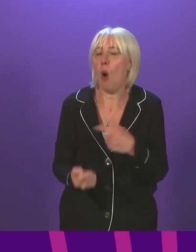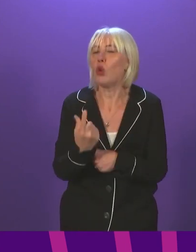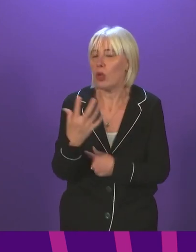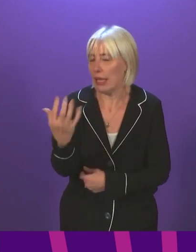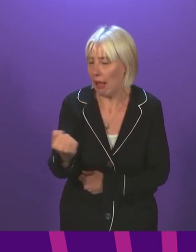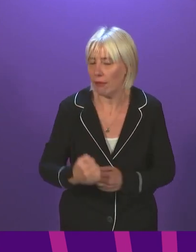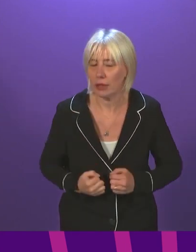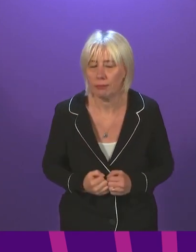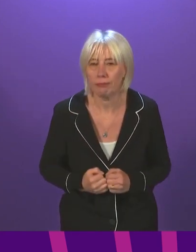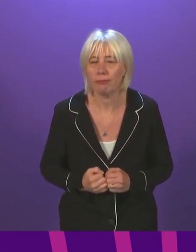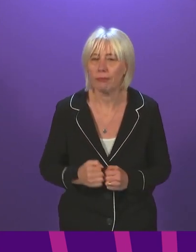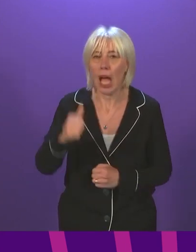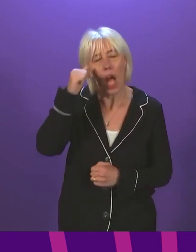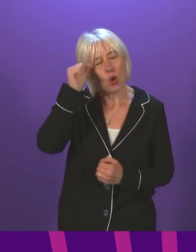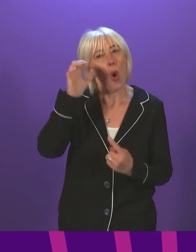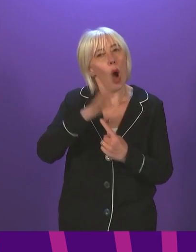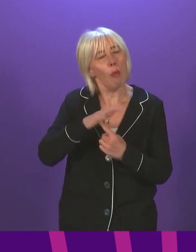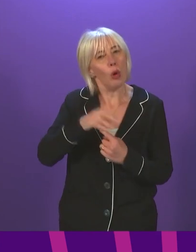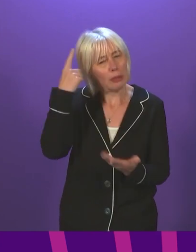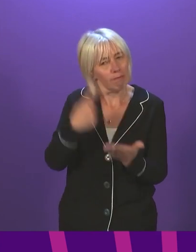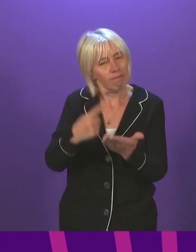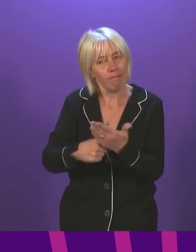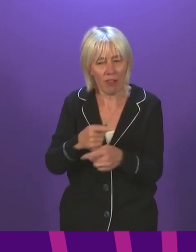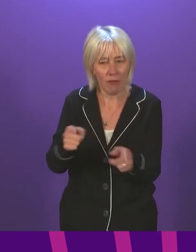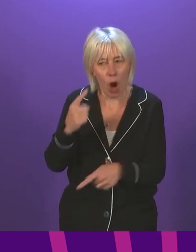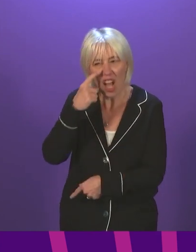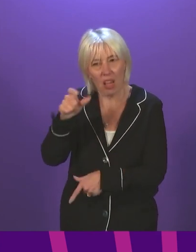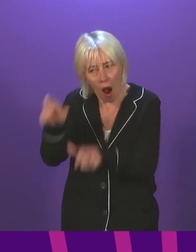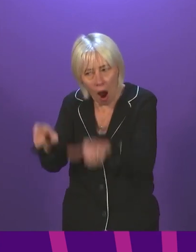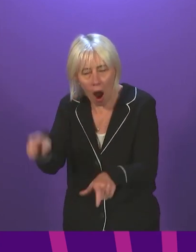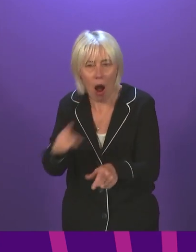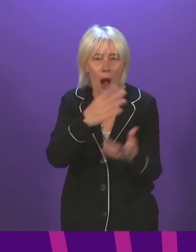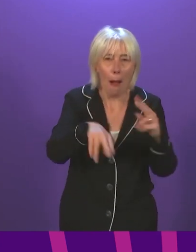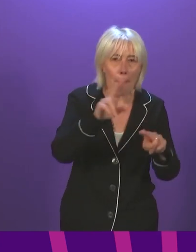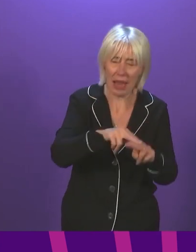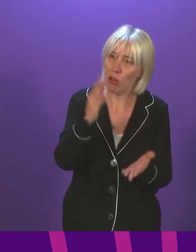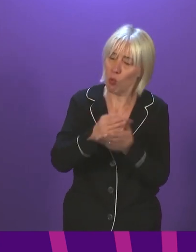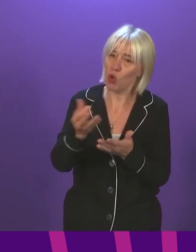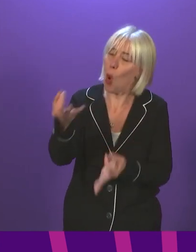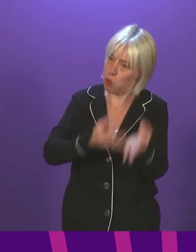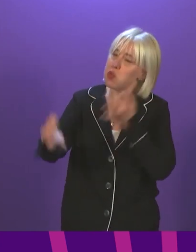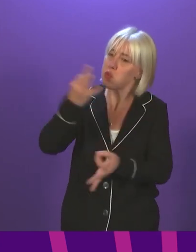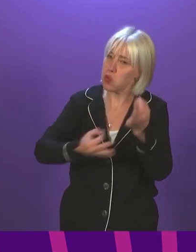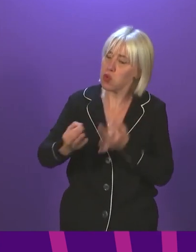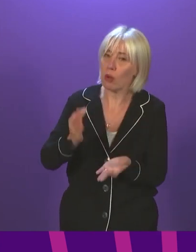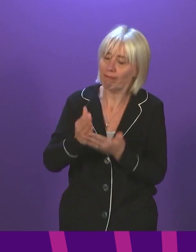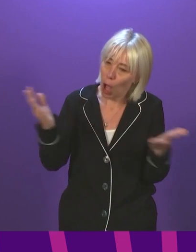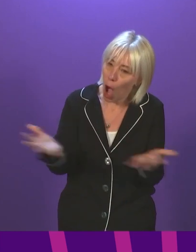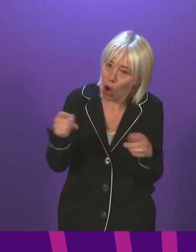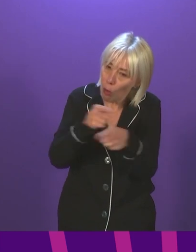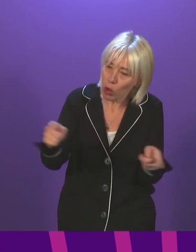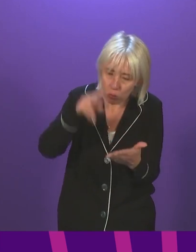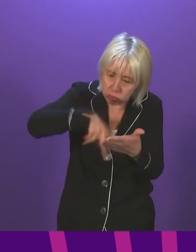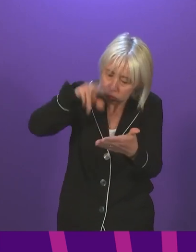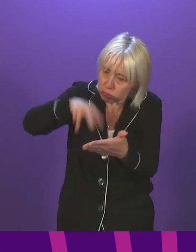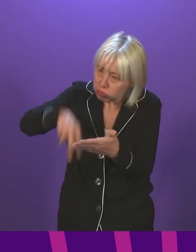Presenting officer, I know that these are important decisions for young people and their parents and that many will have questions. I would encourage everyone to read the information that will be